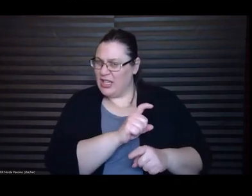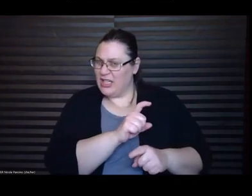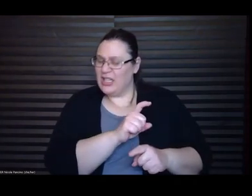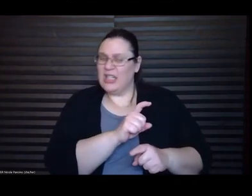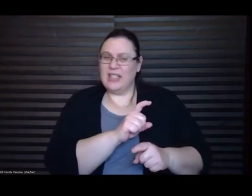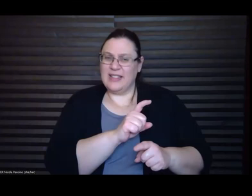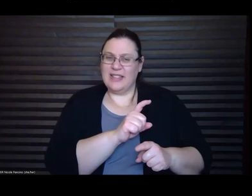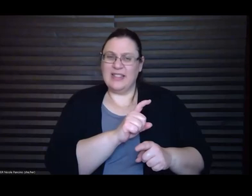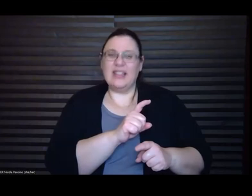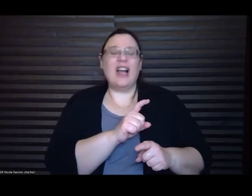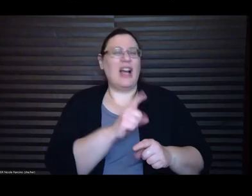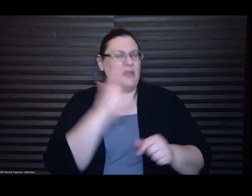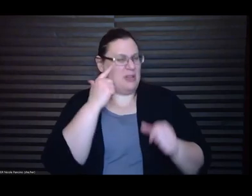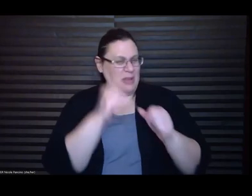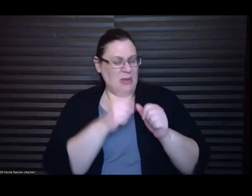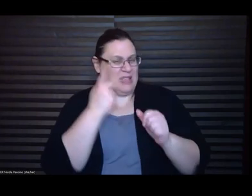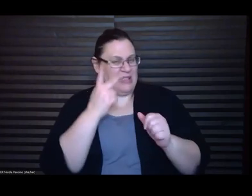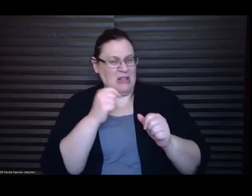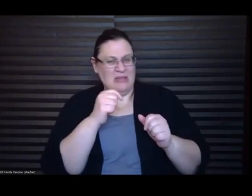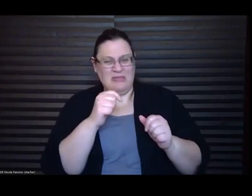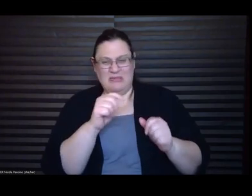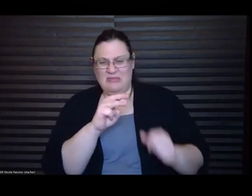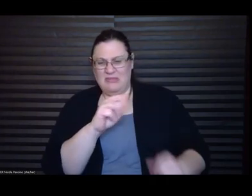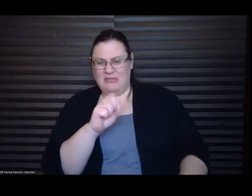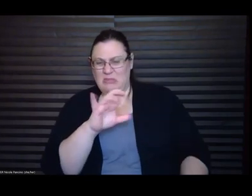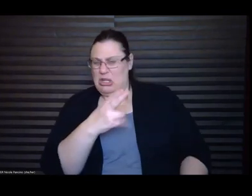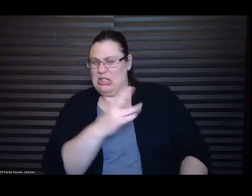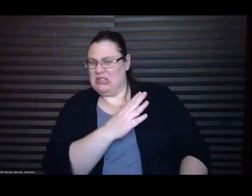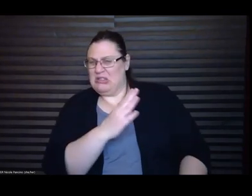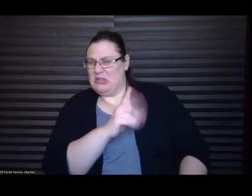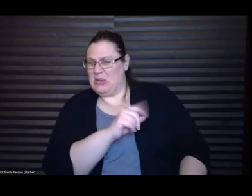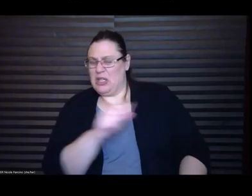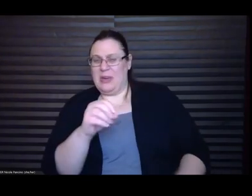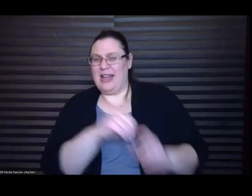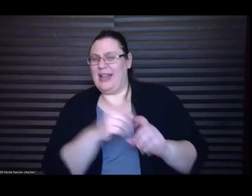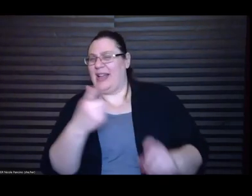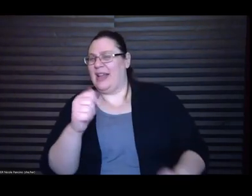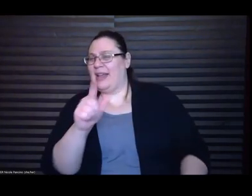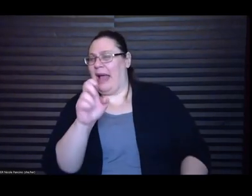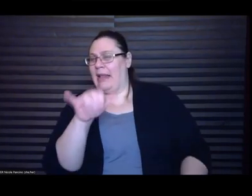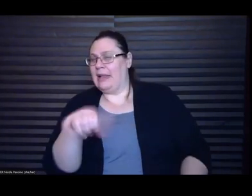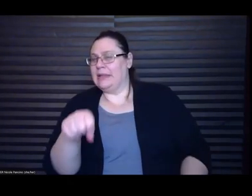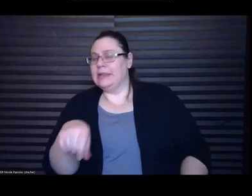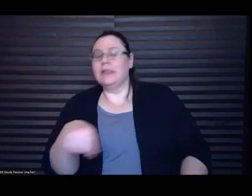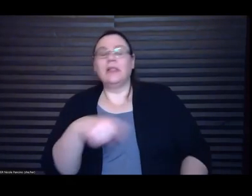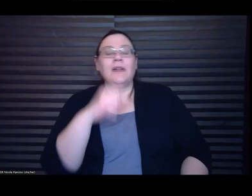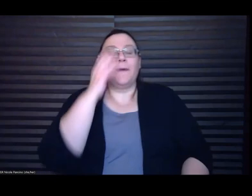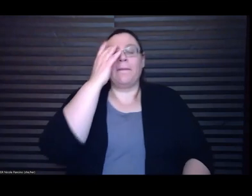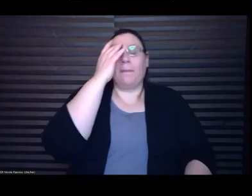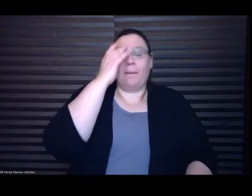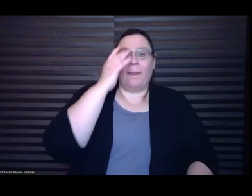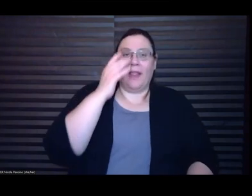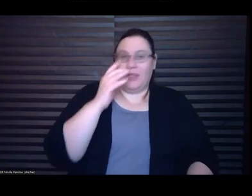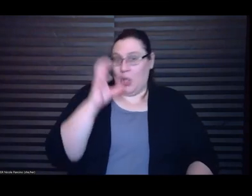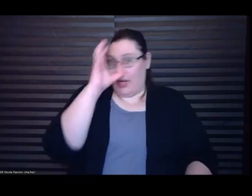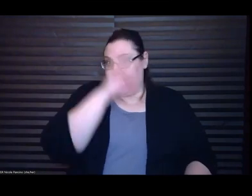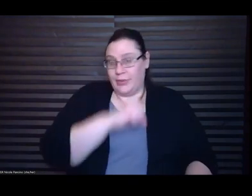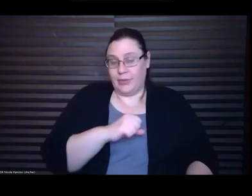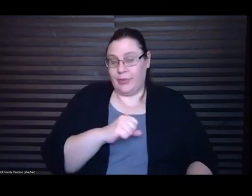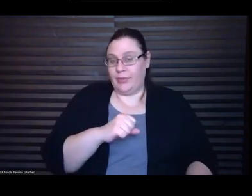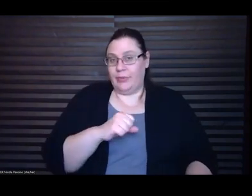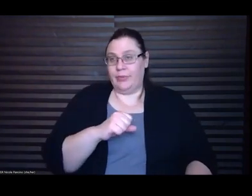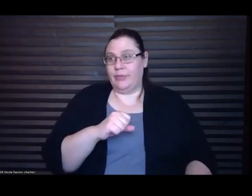galleys um so would have been I assume a totally virtual launch um